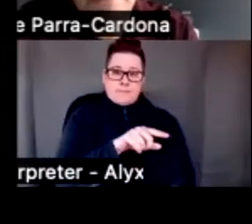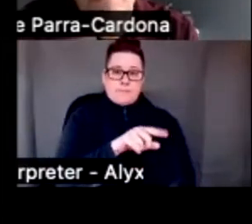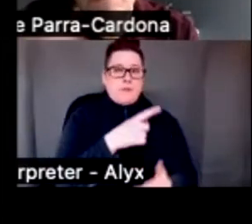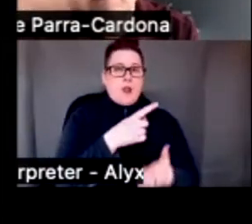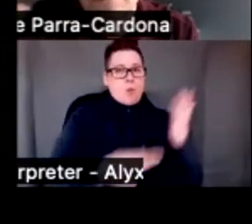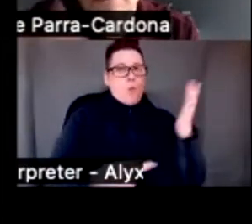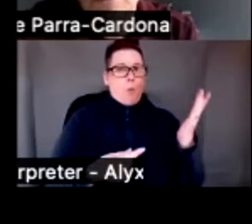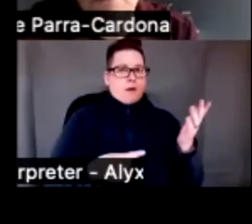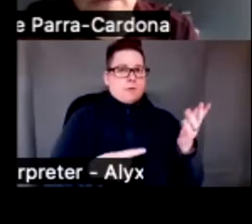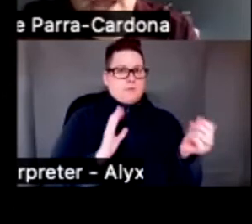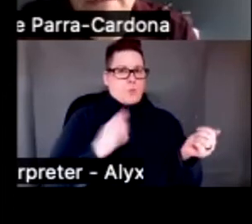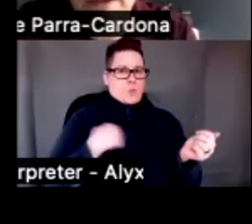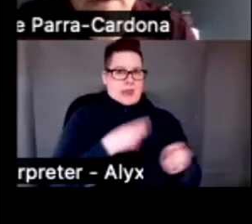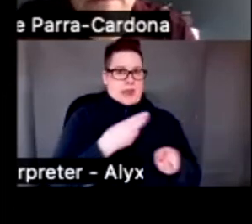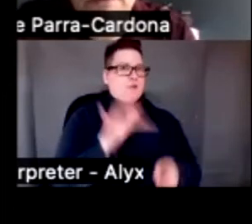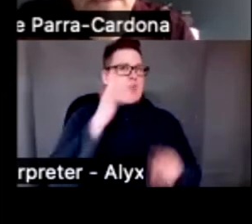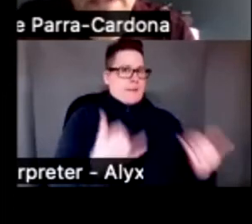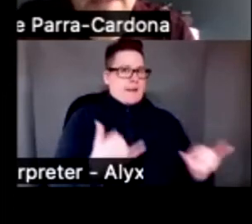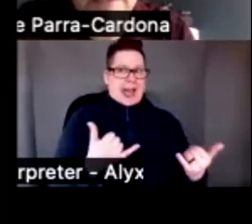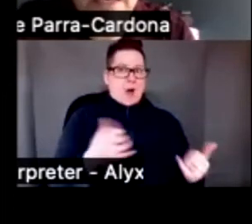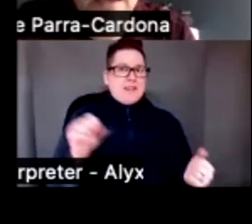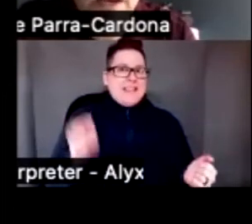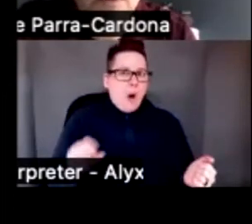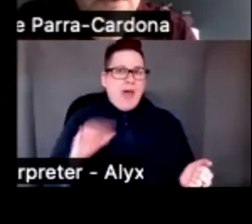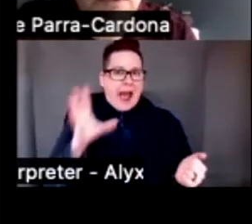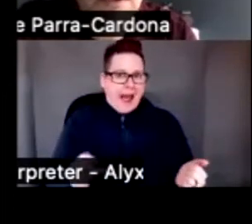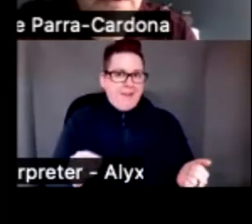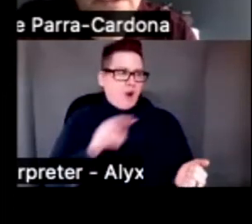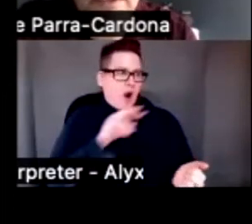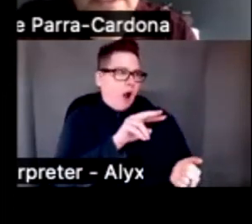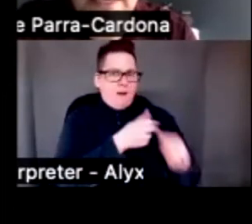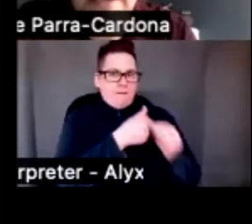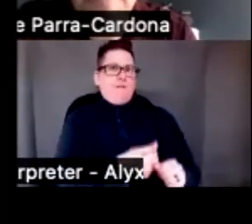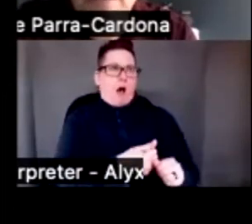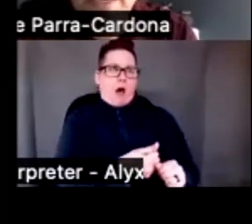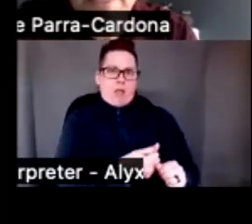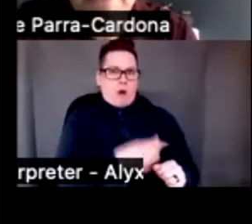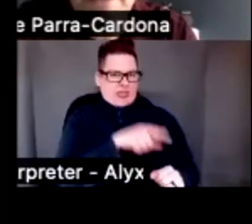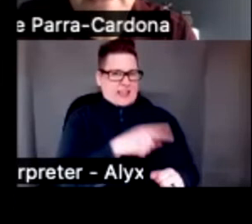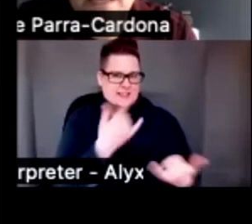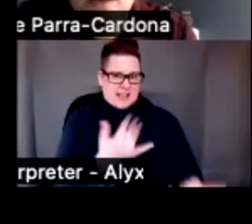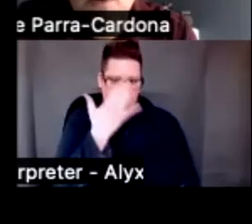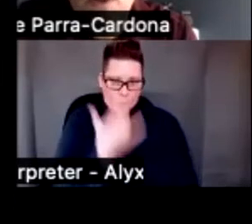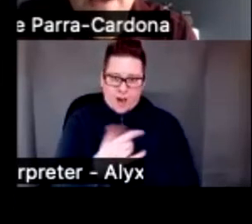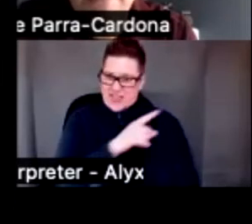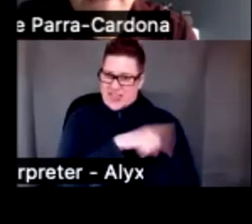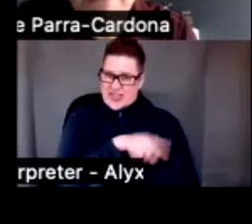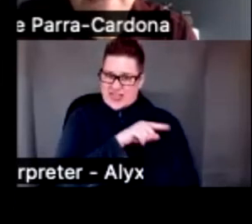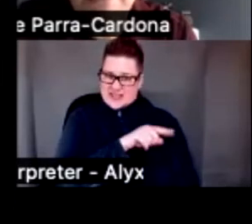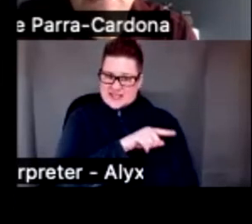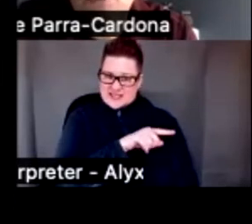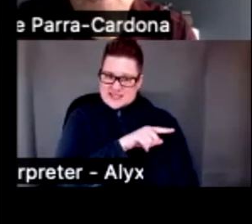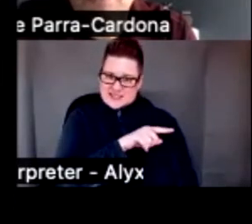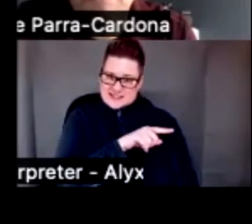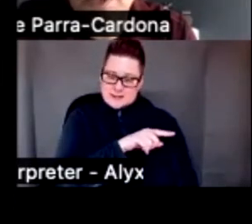context, all the way to South Africa, where folks are adapting according to differential designs, is this. This